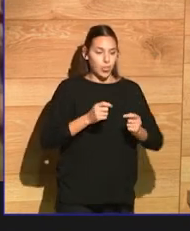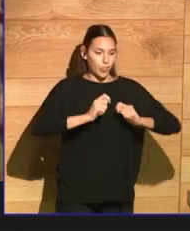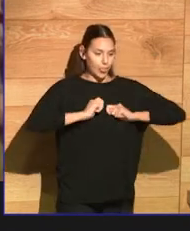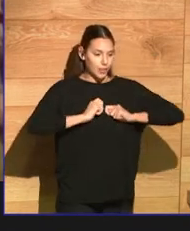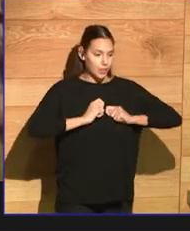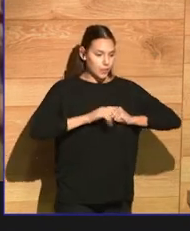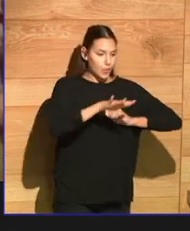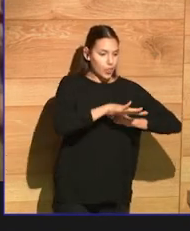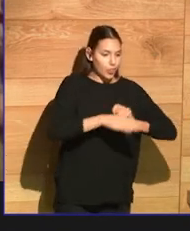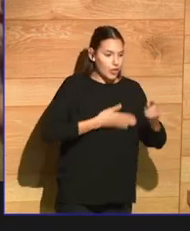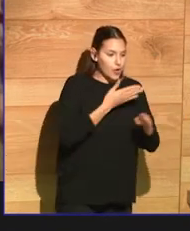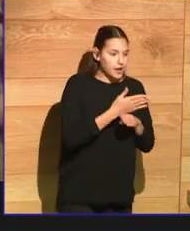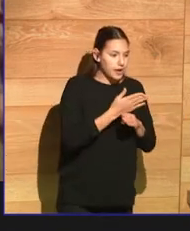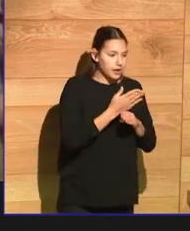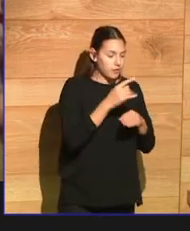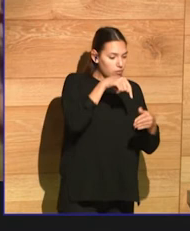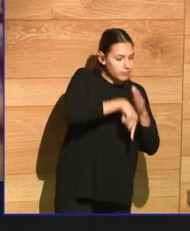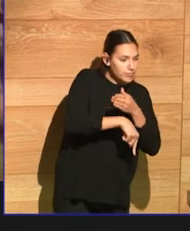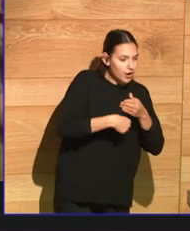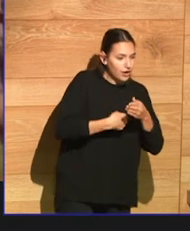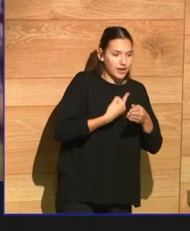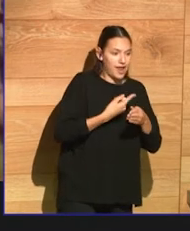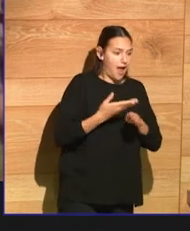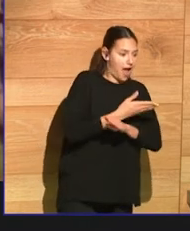Yeah. And I think that's what good fiction does.